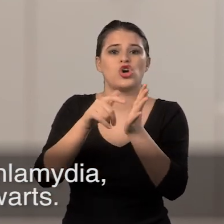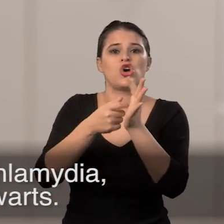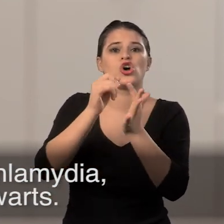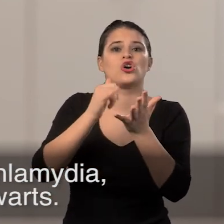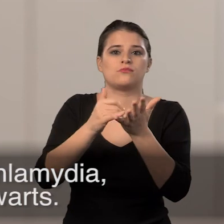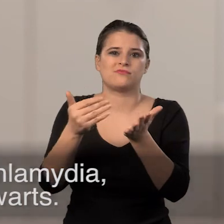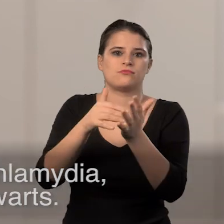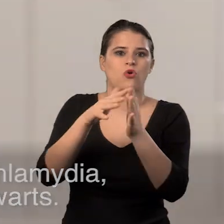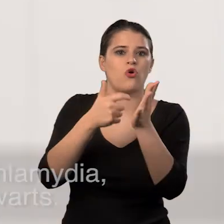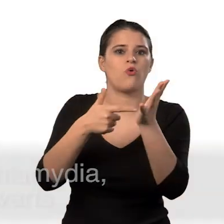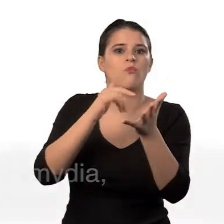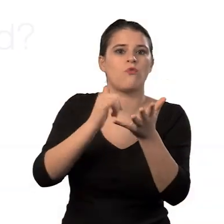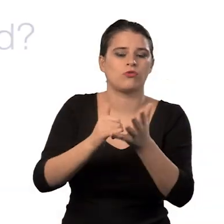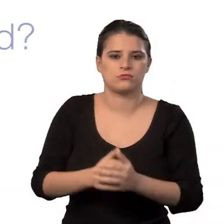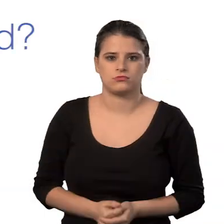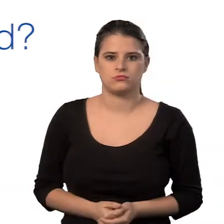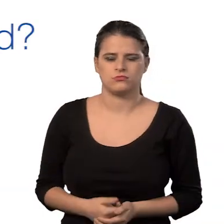herpes and genital warts.